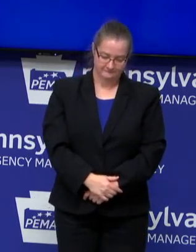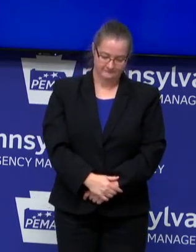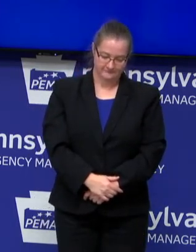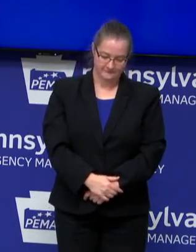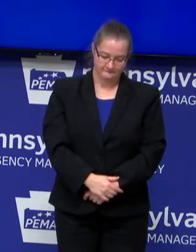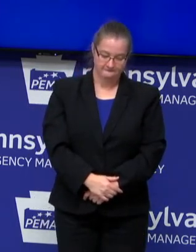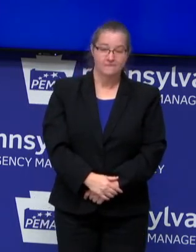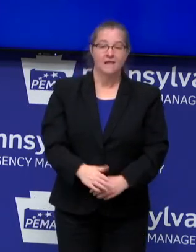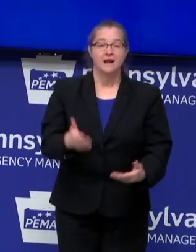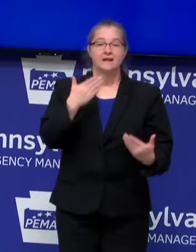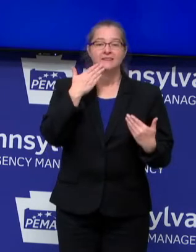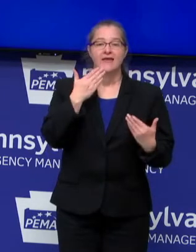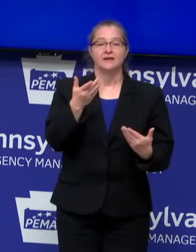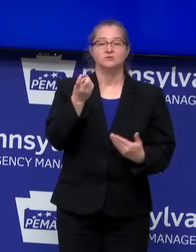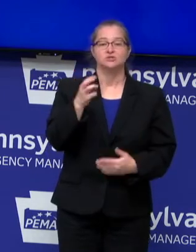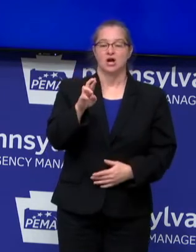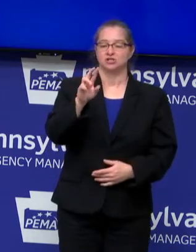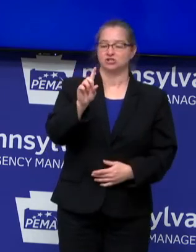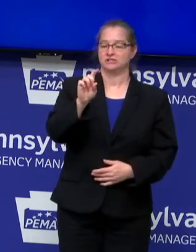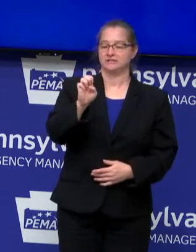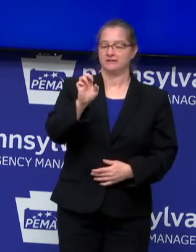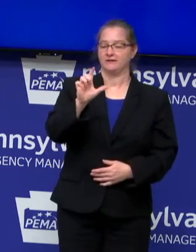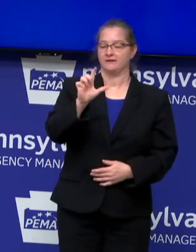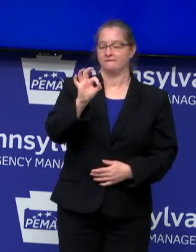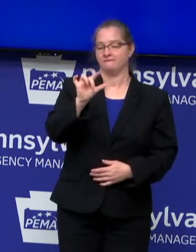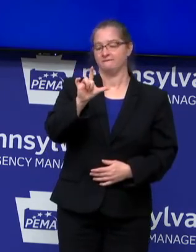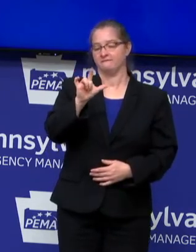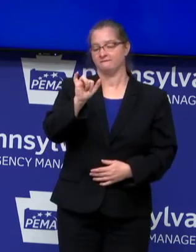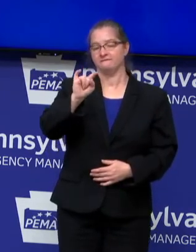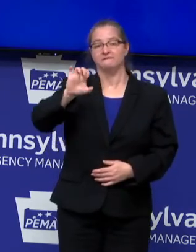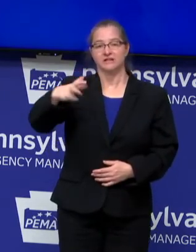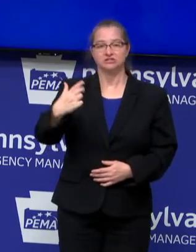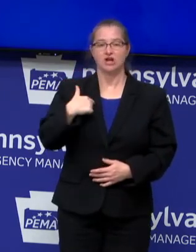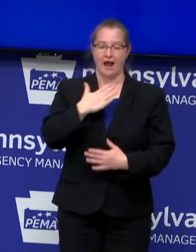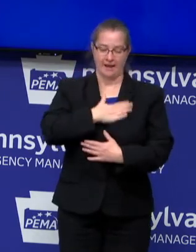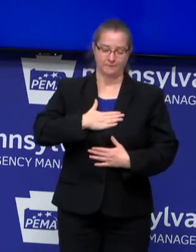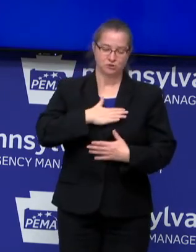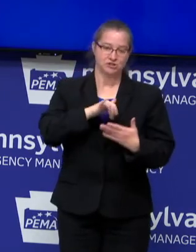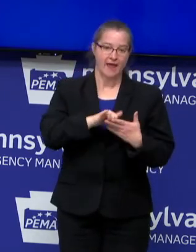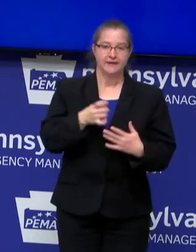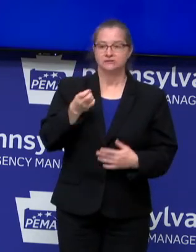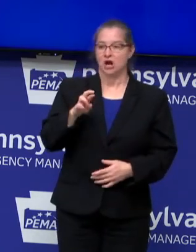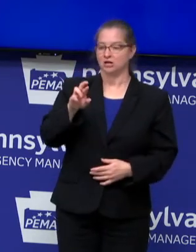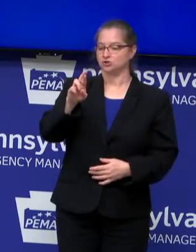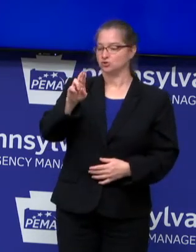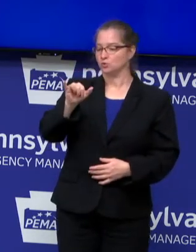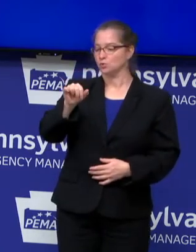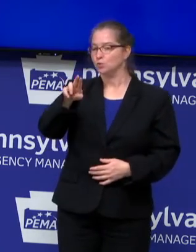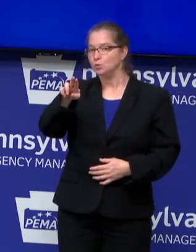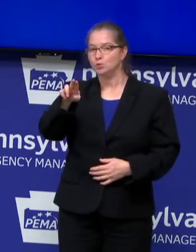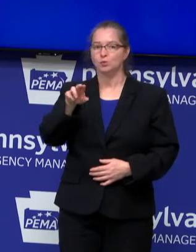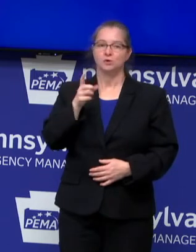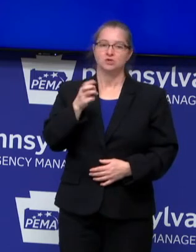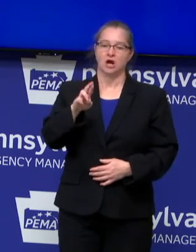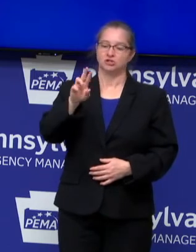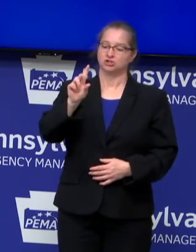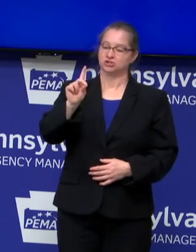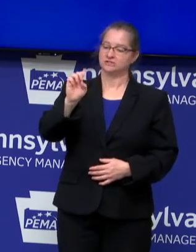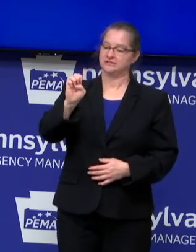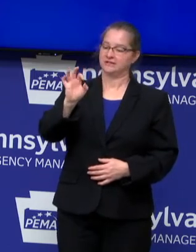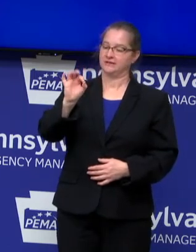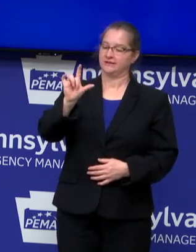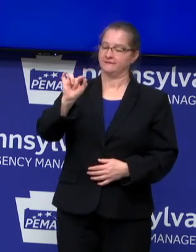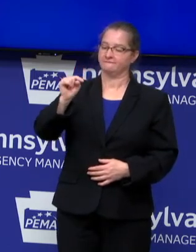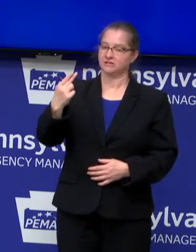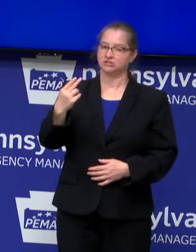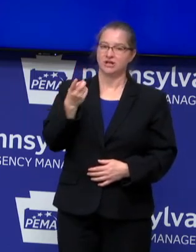Thank you, Dr. DeFlich. I really appreciate that. Dr. Rue, Dr. DeFlich, Dr. Higa, thank you all for joining us